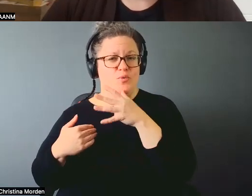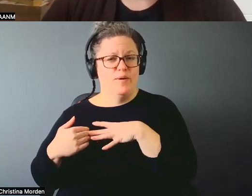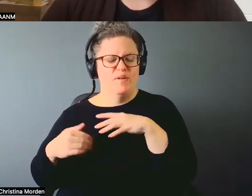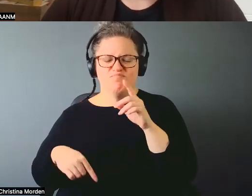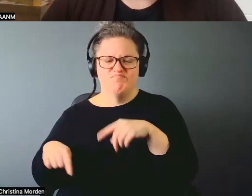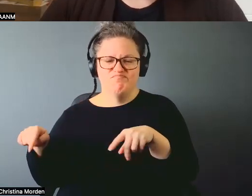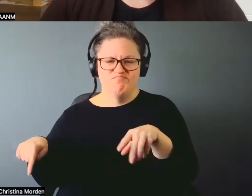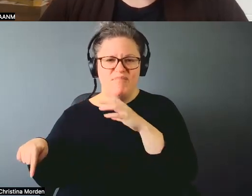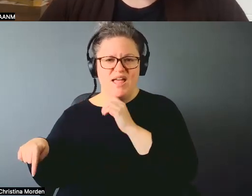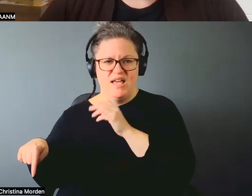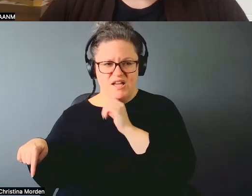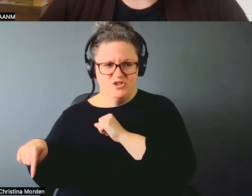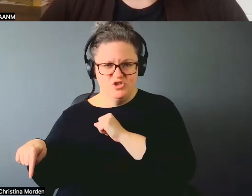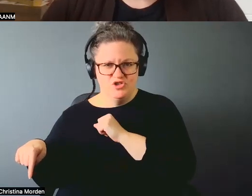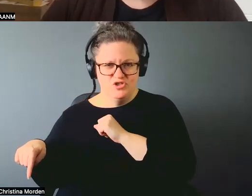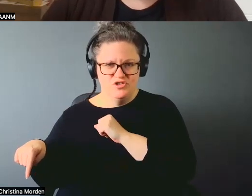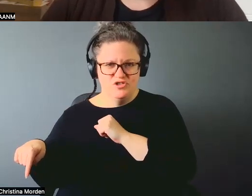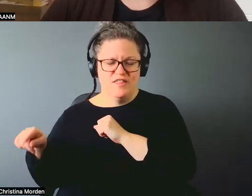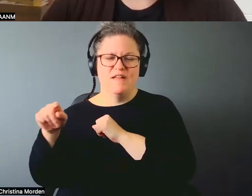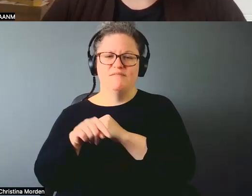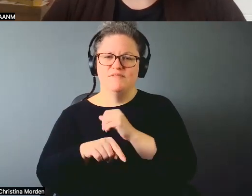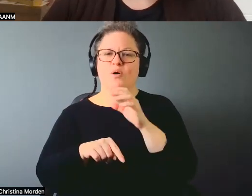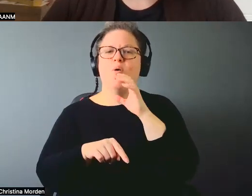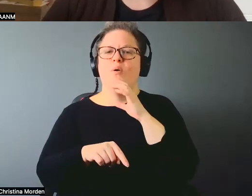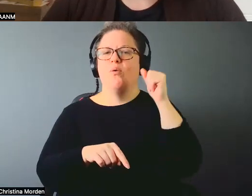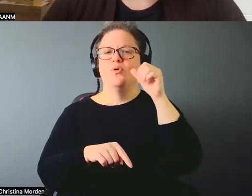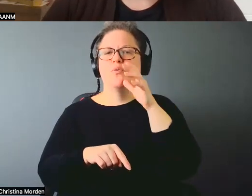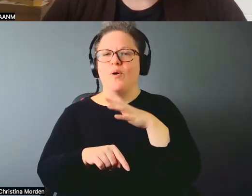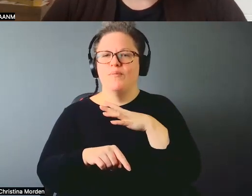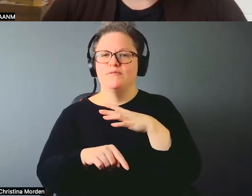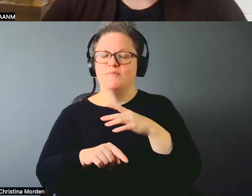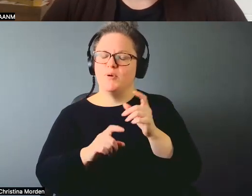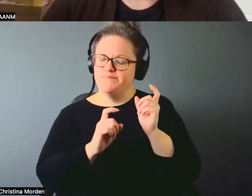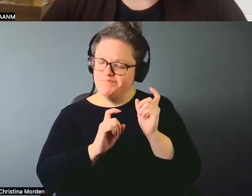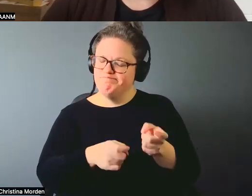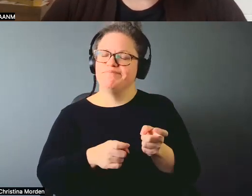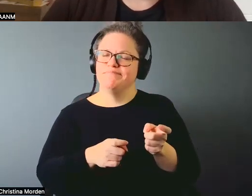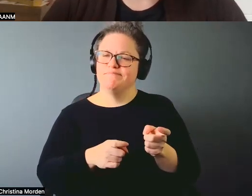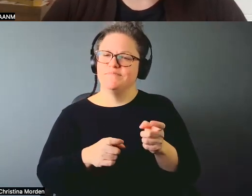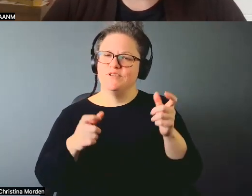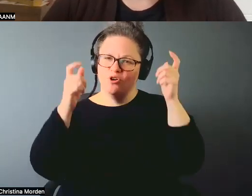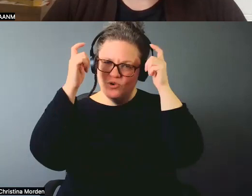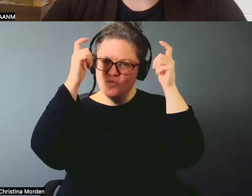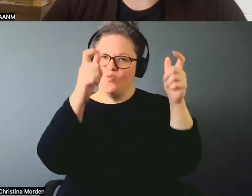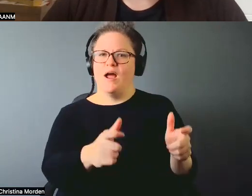and then the older women who were going to be crowned chrome and by the younger women.